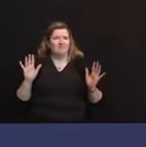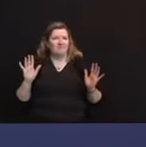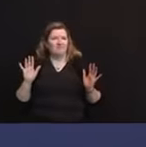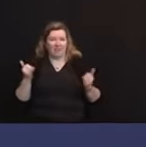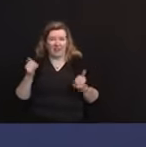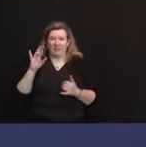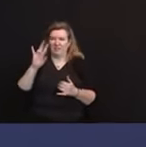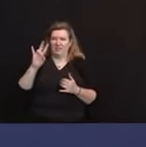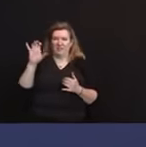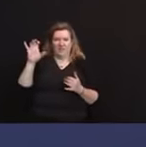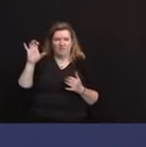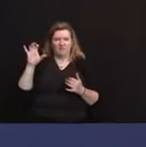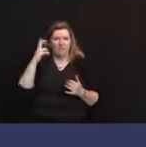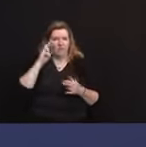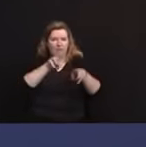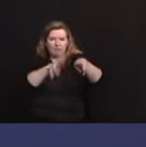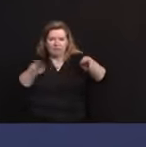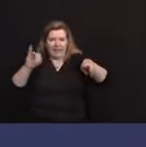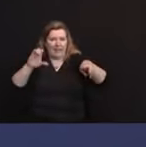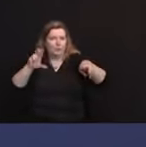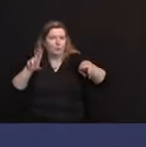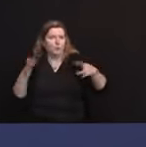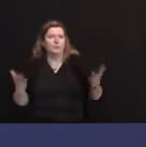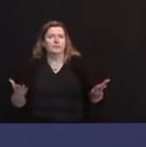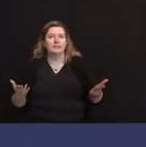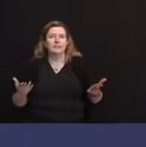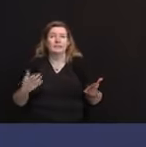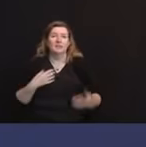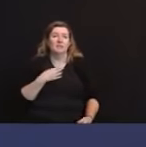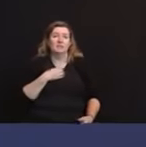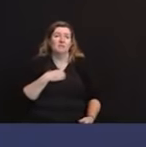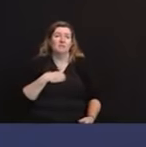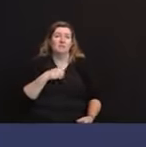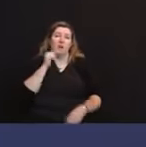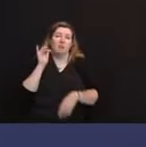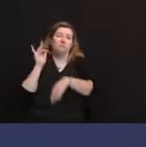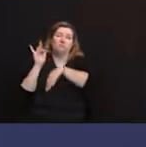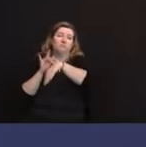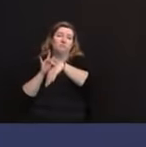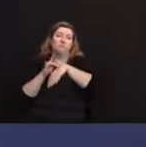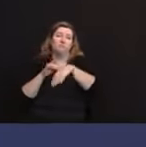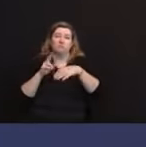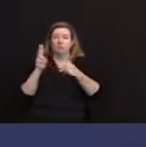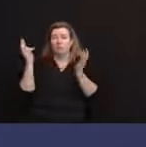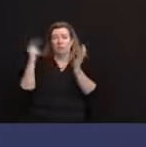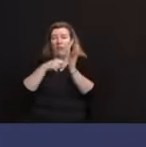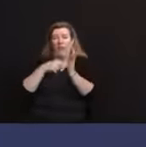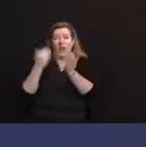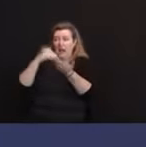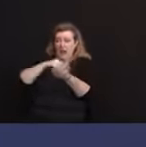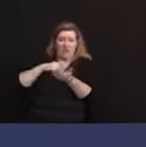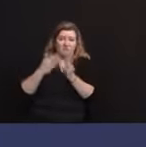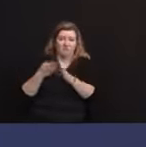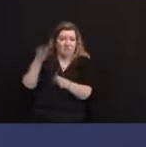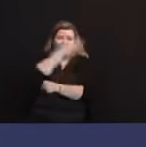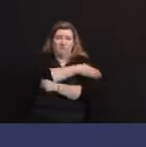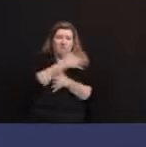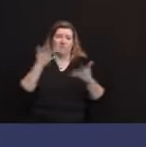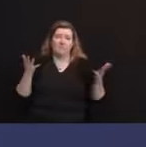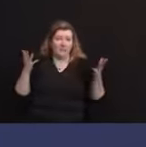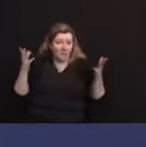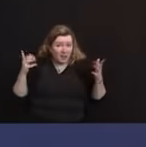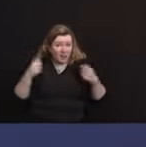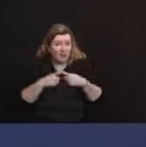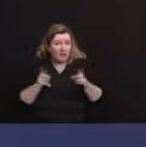So, God willing, we don't touch those numbers, but all levers remain on the table and have to remain on the table,